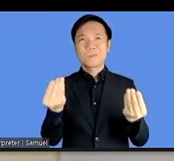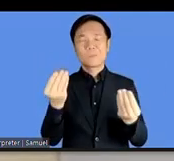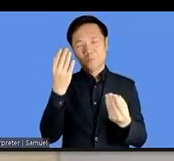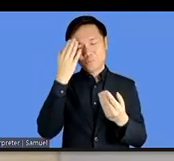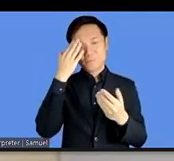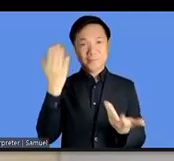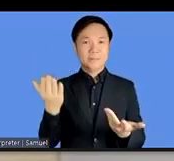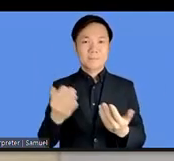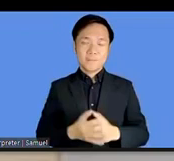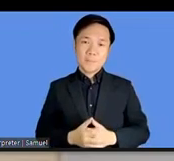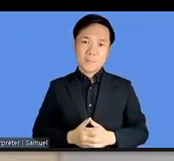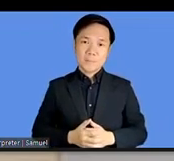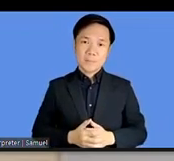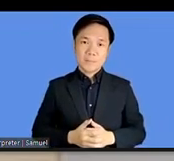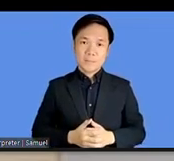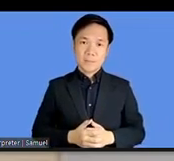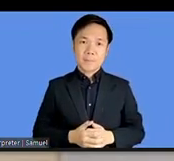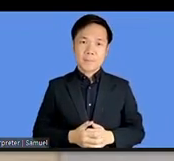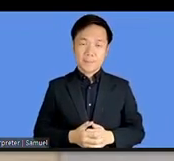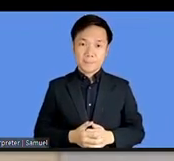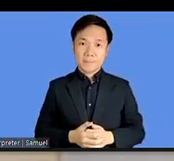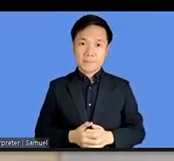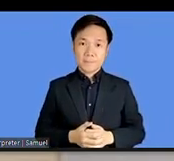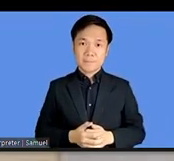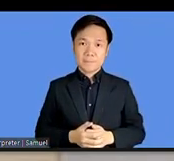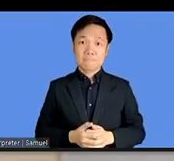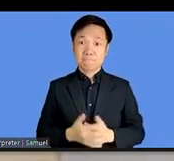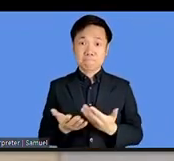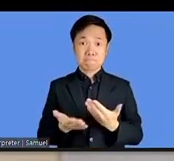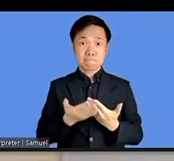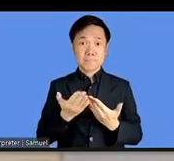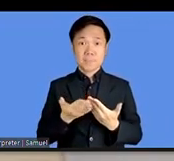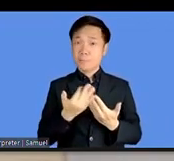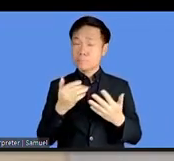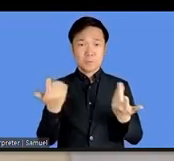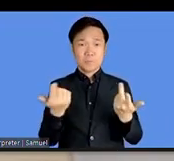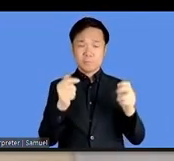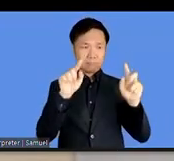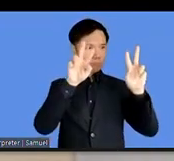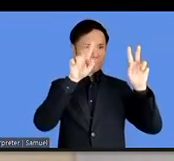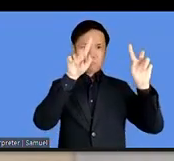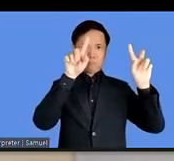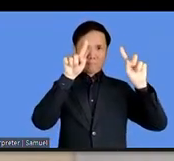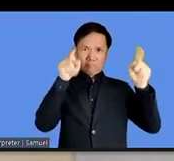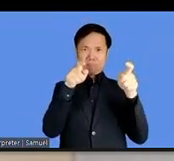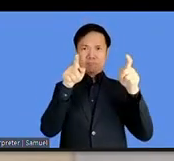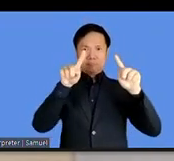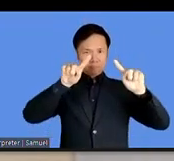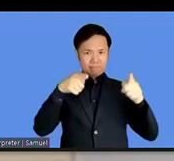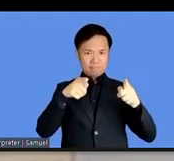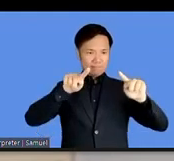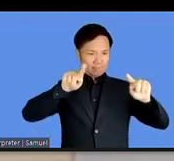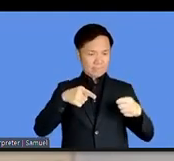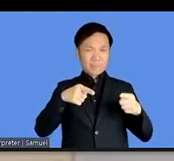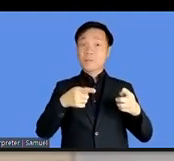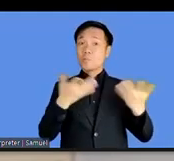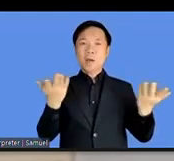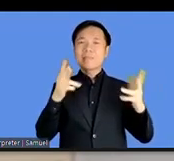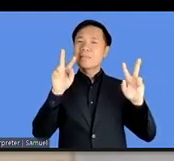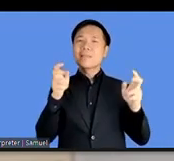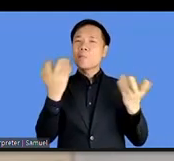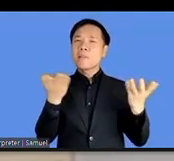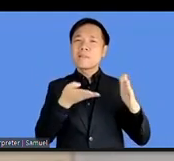can be quite easily you know resolved and achieved just provide us the information of what you have prepared thank you